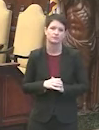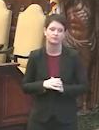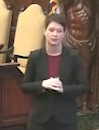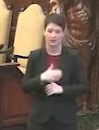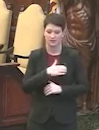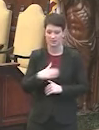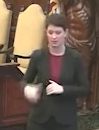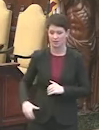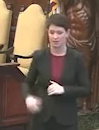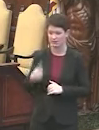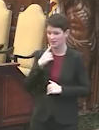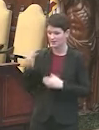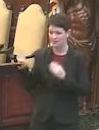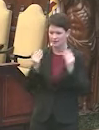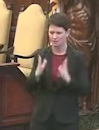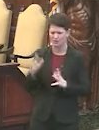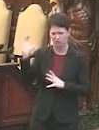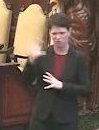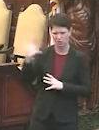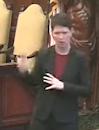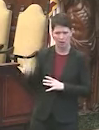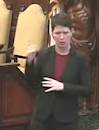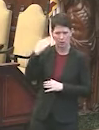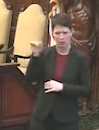I don't know about the mediator in Chicago.